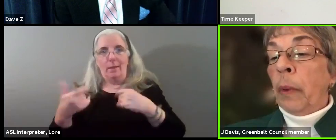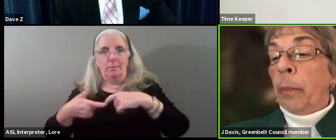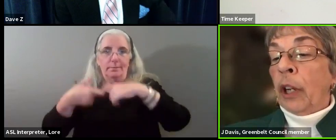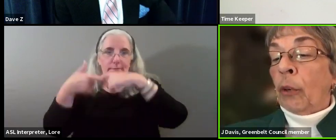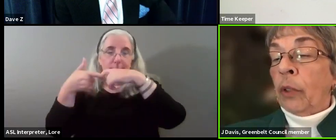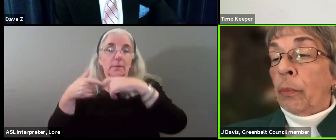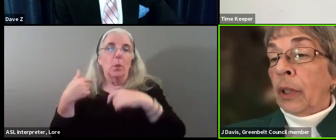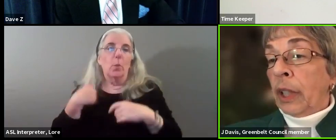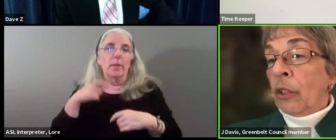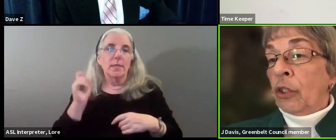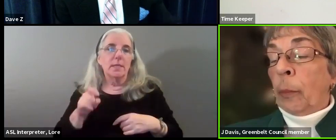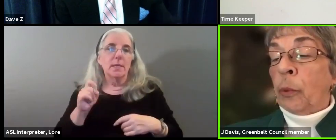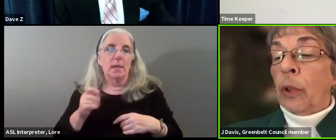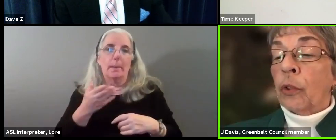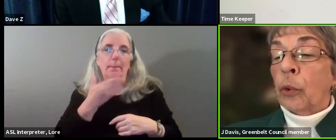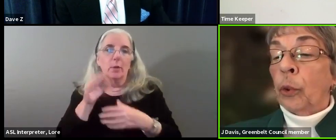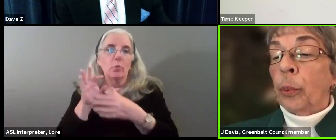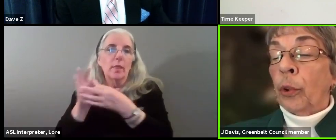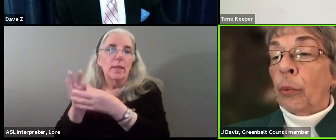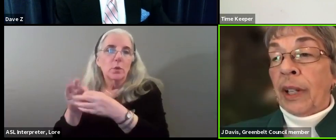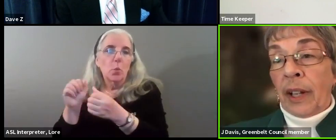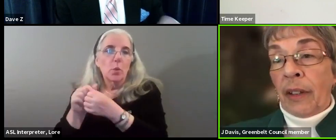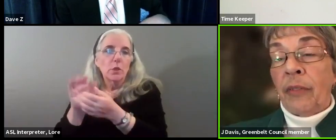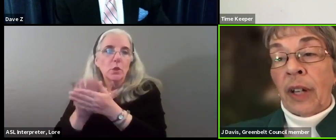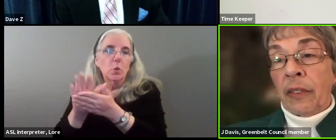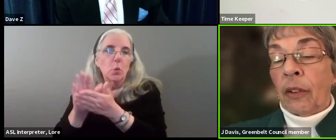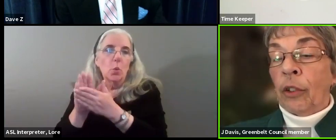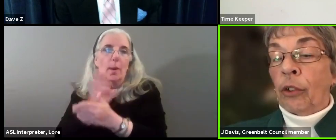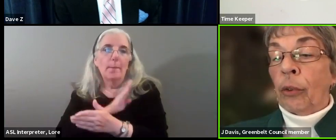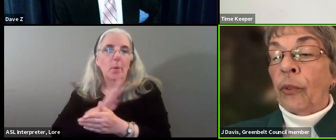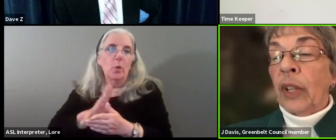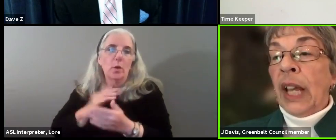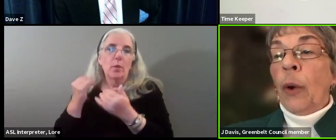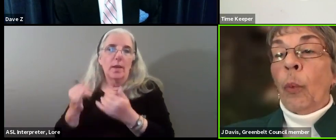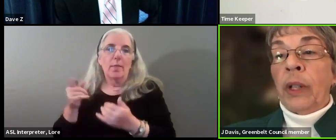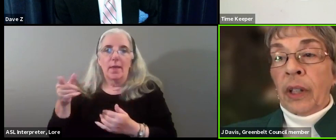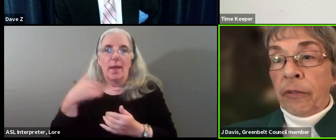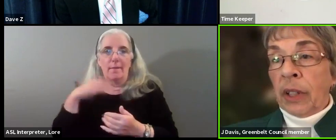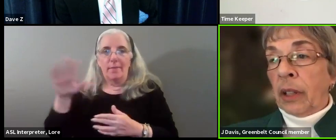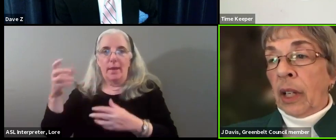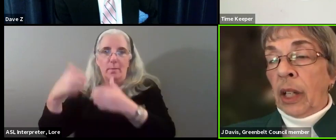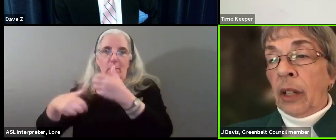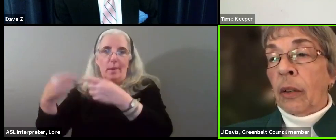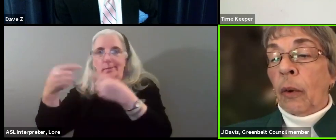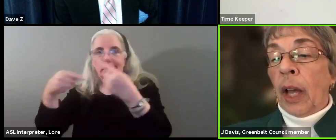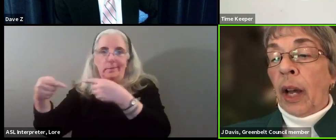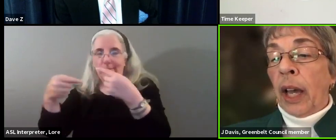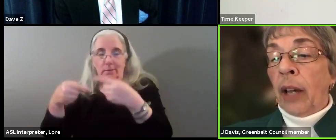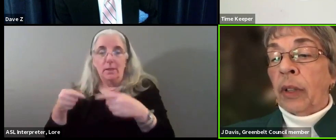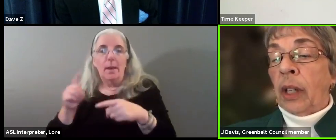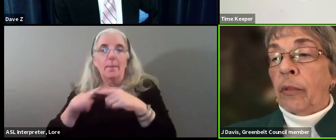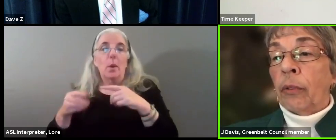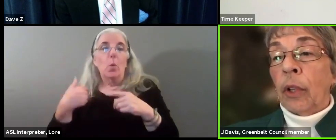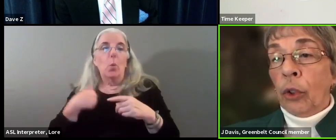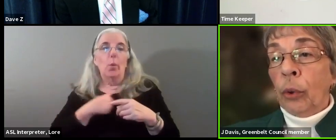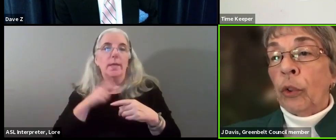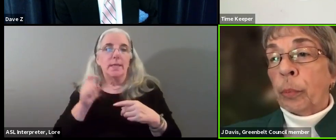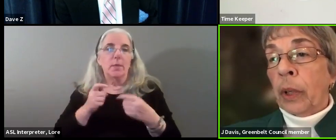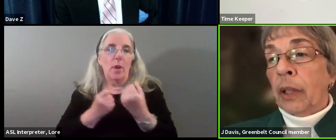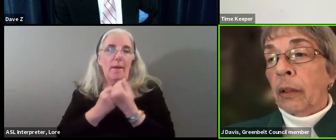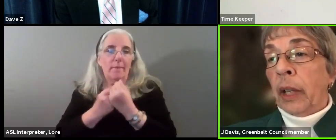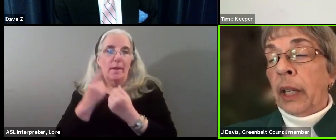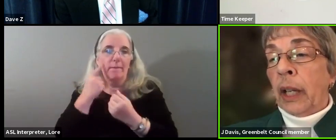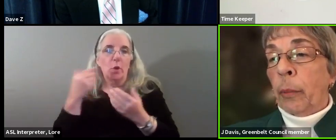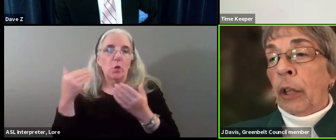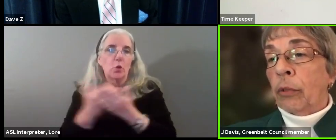do need better relationships with our school board right now. They've got their issues. We definitely need to advocate for a new